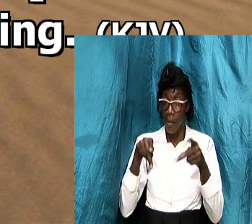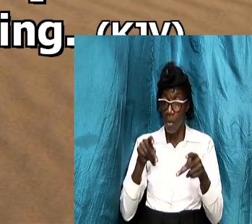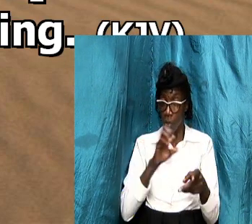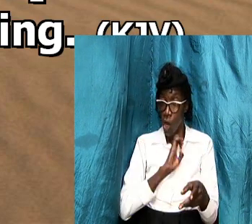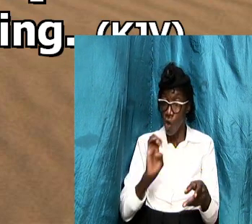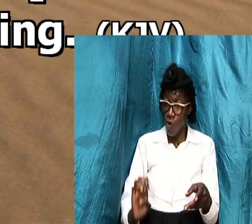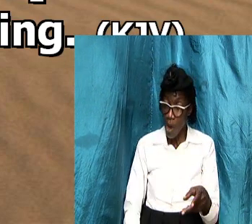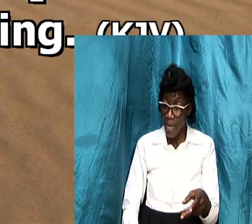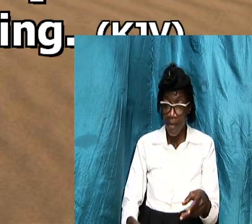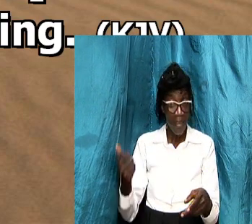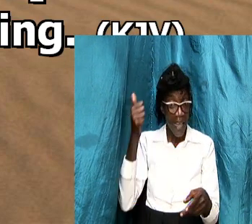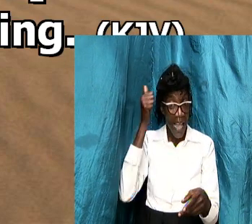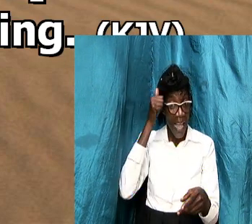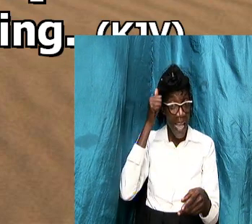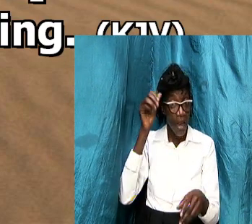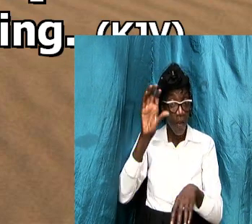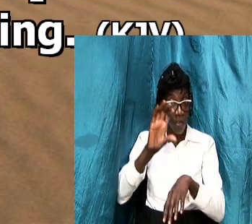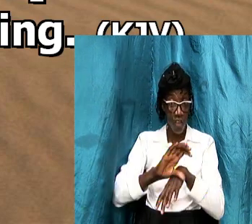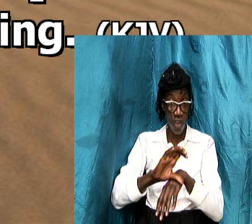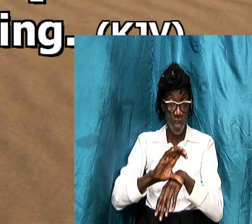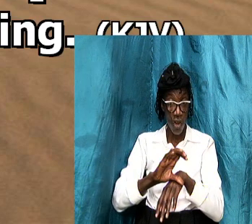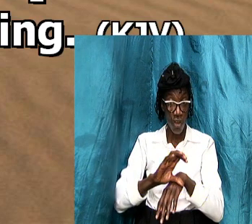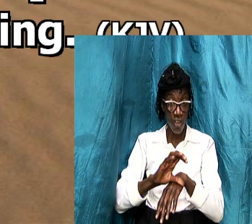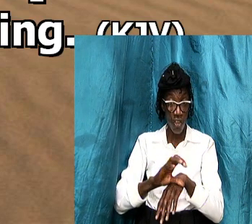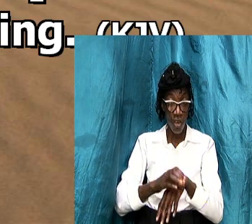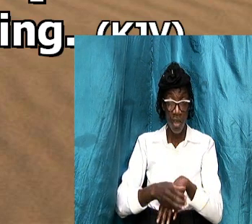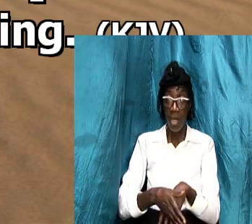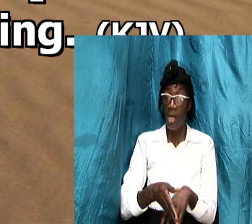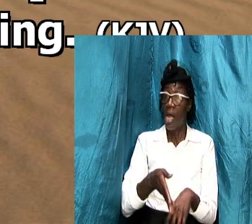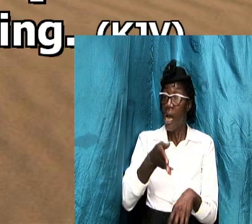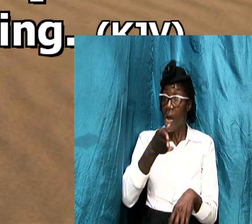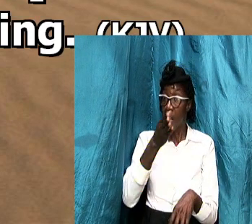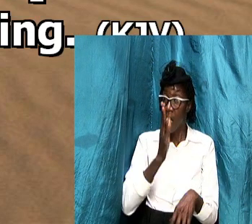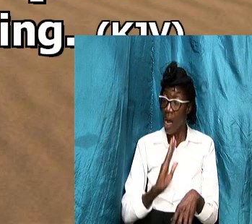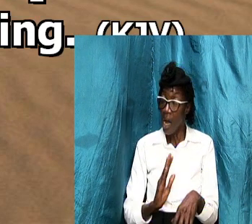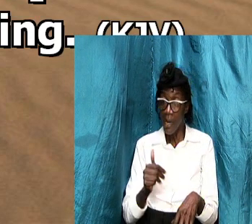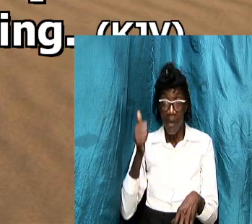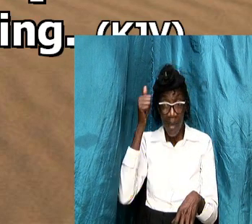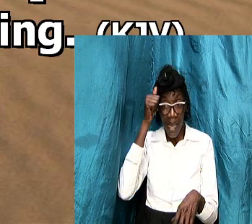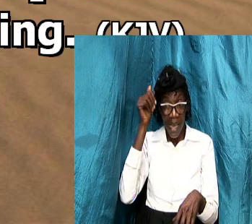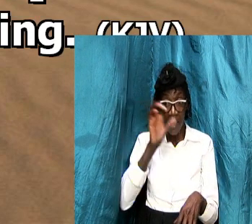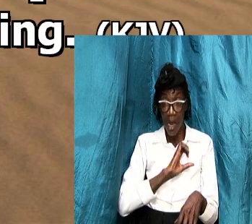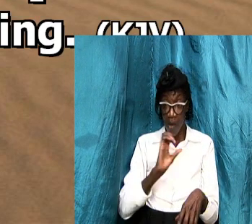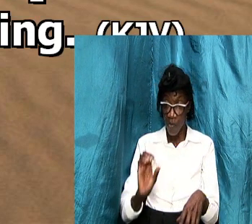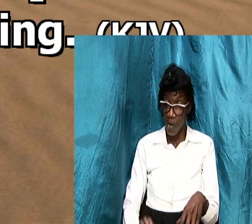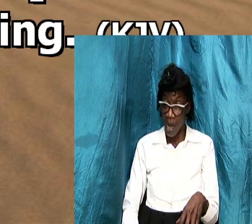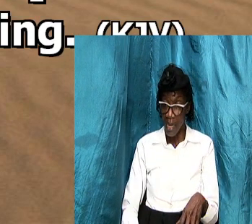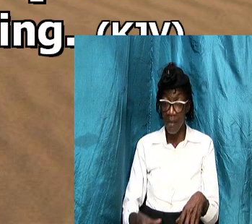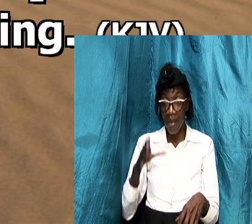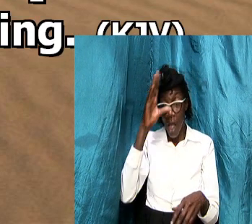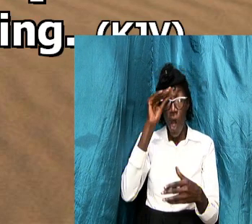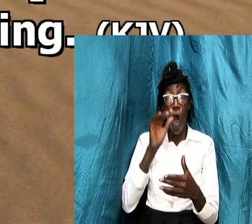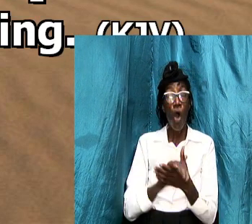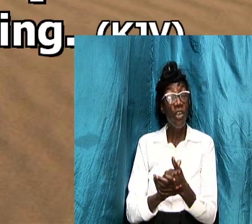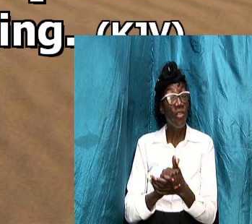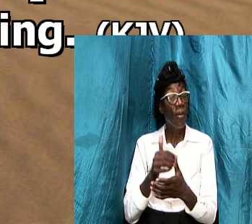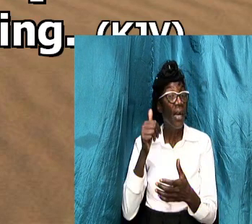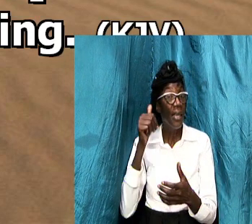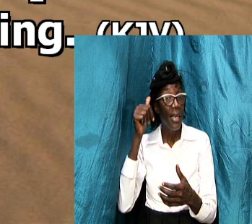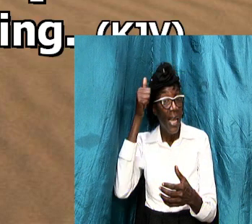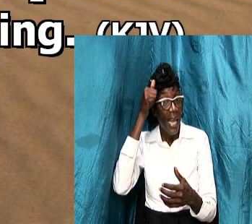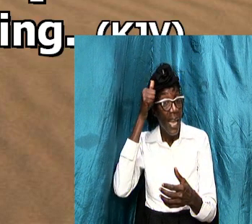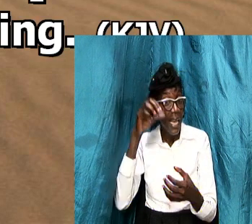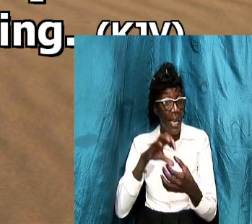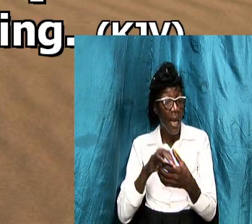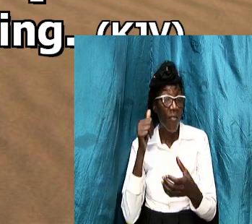the head of the church god as the head of christ the husband as the head of the wife as